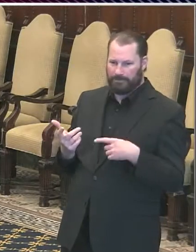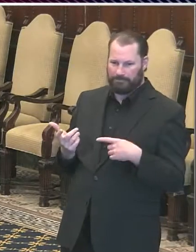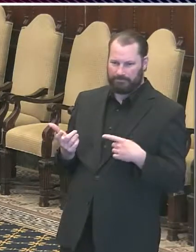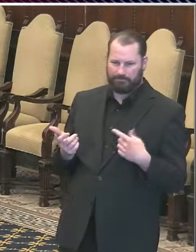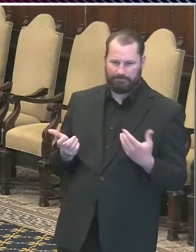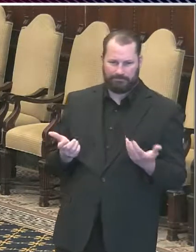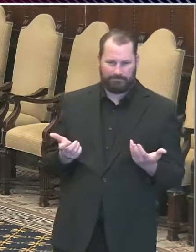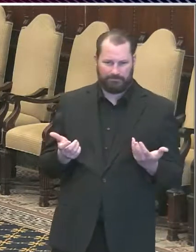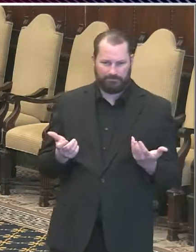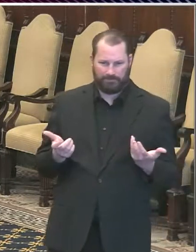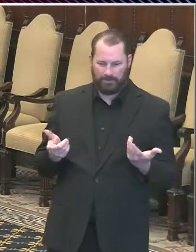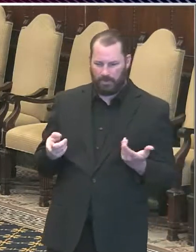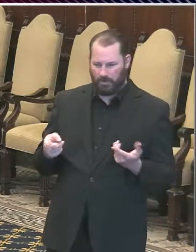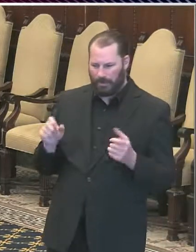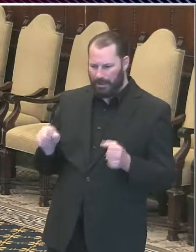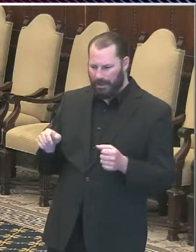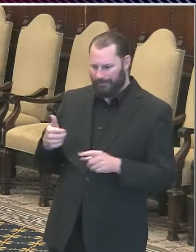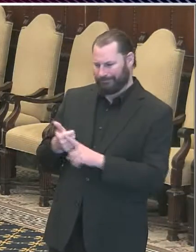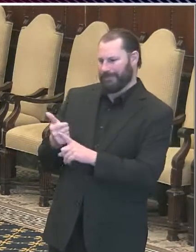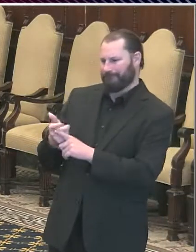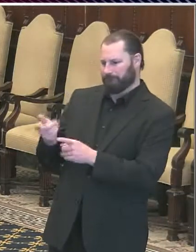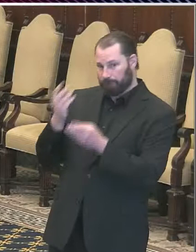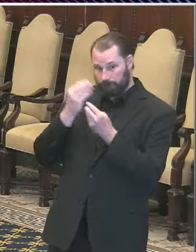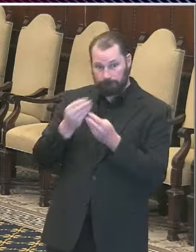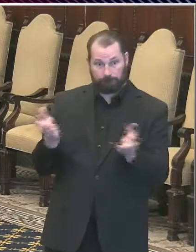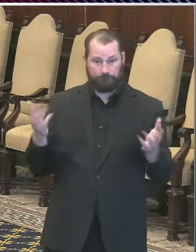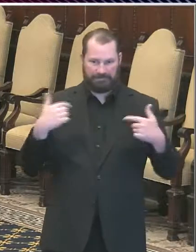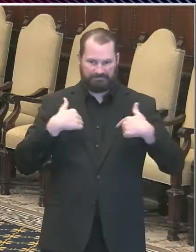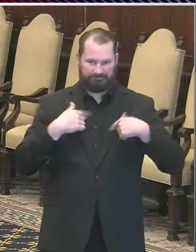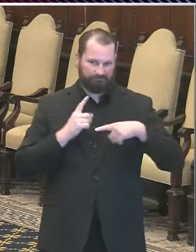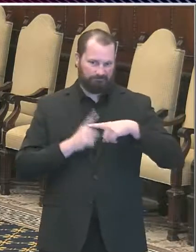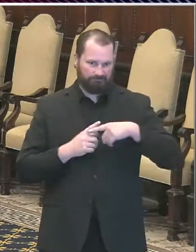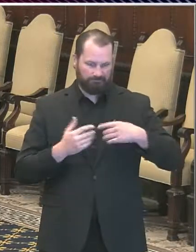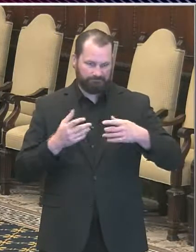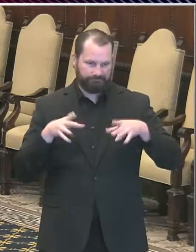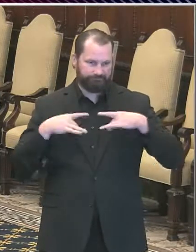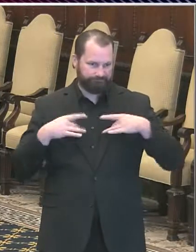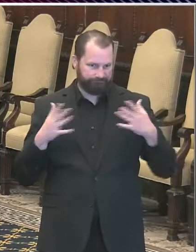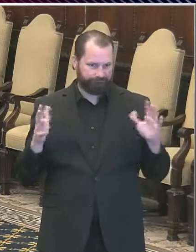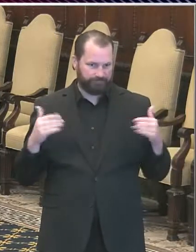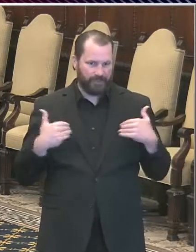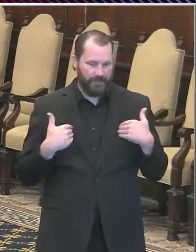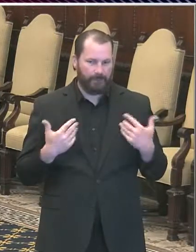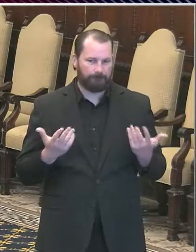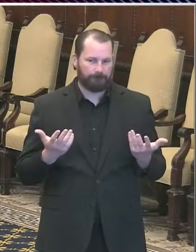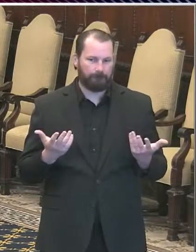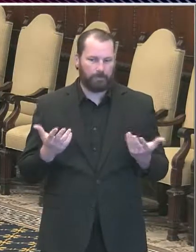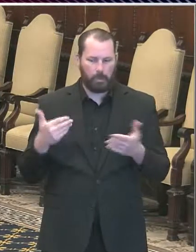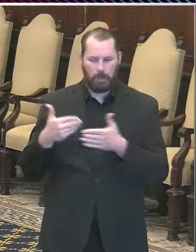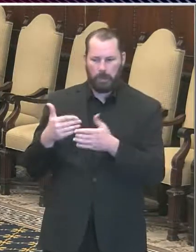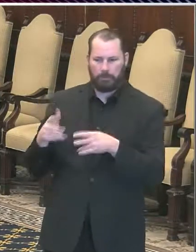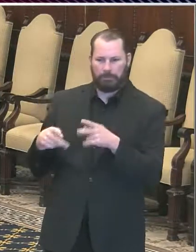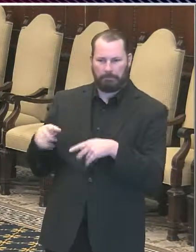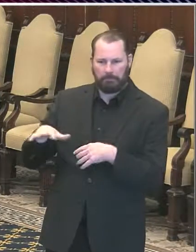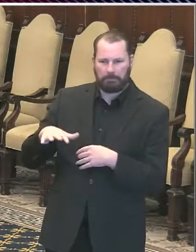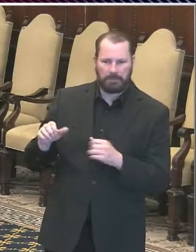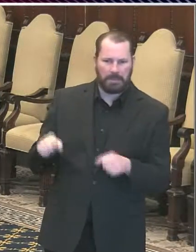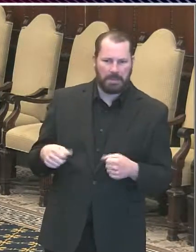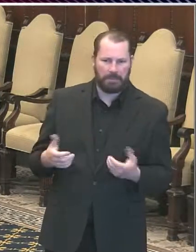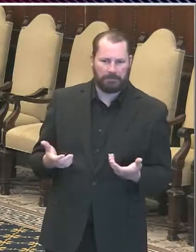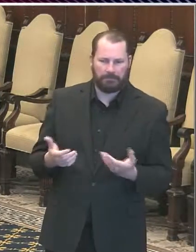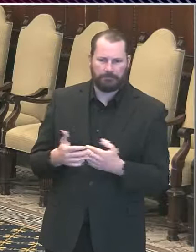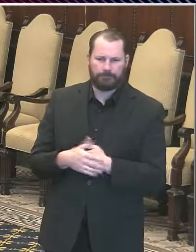who you are near so I can talk to those people follow-up follow question currently right now is 6091